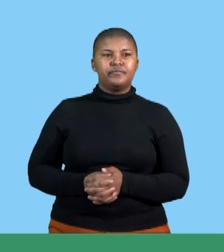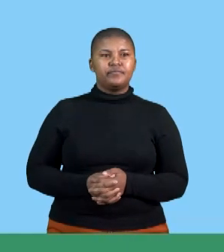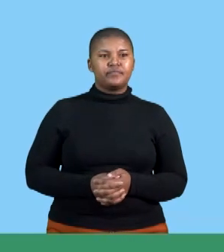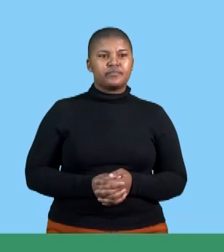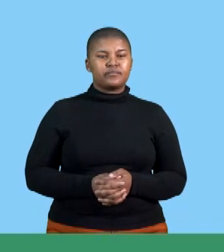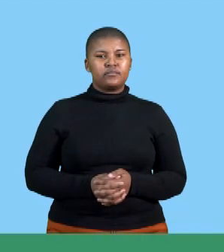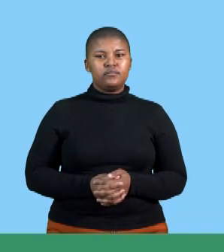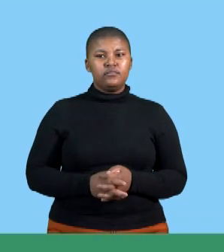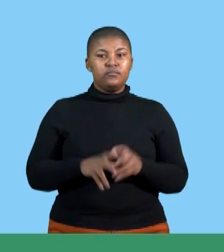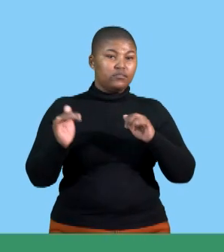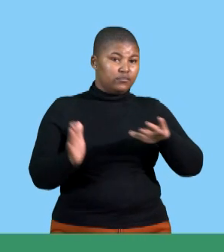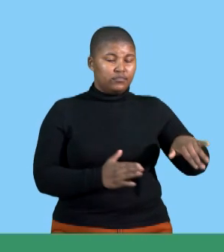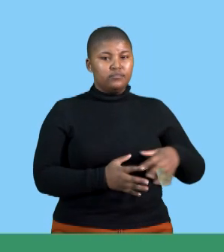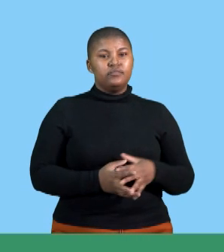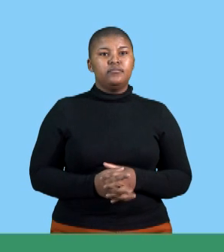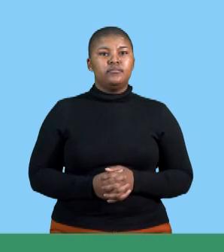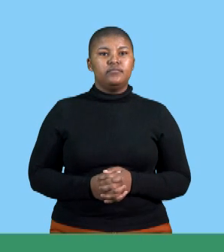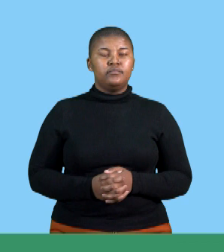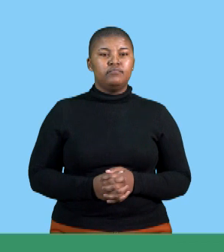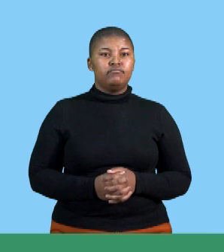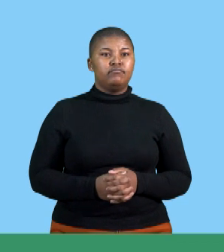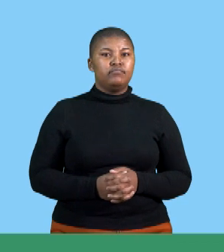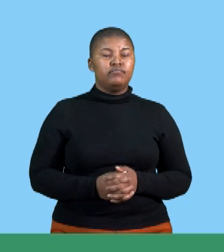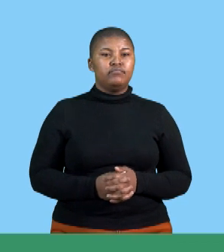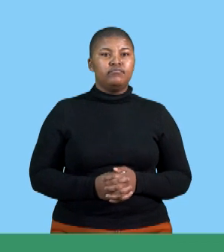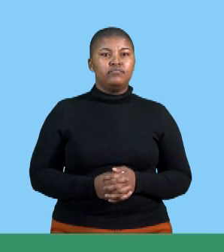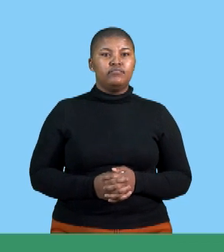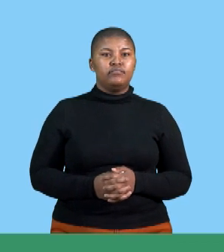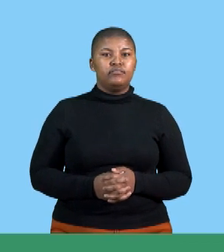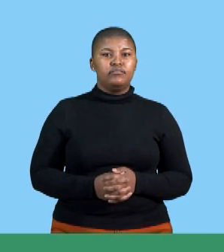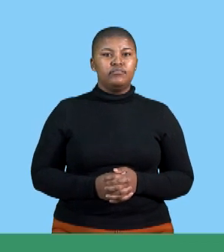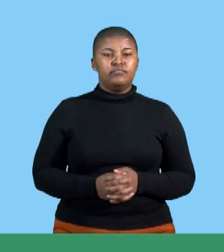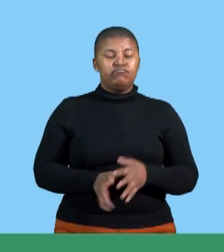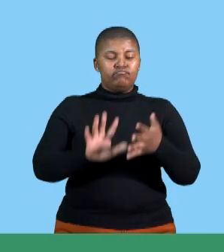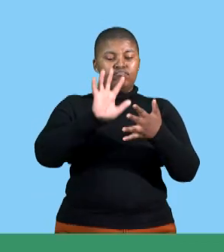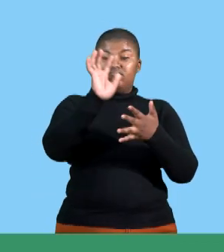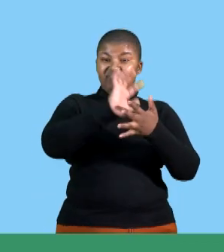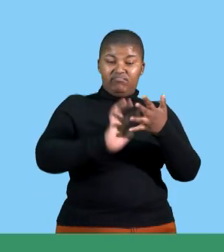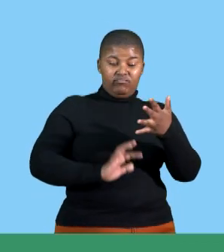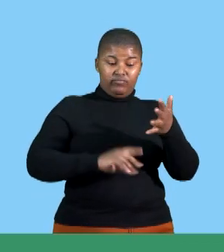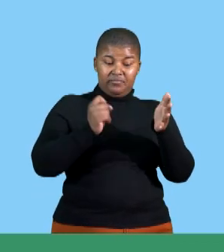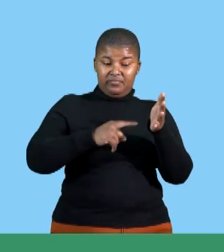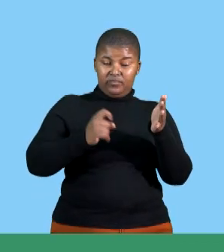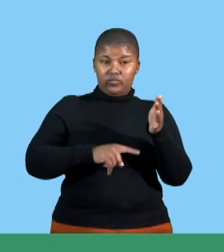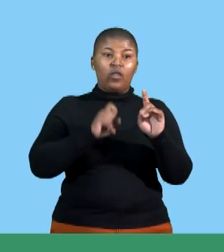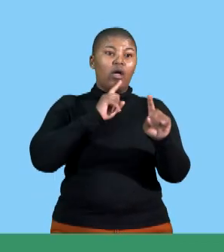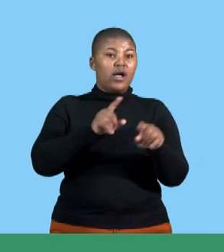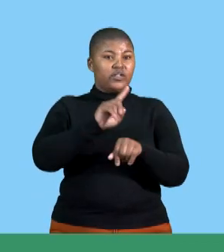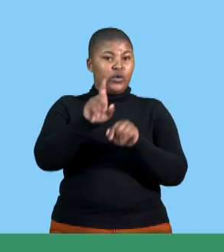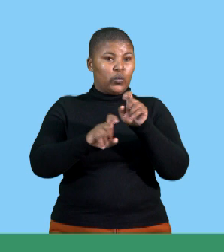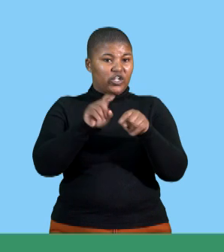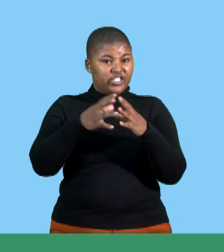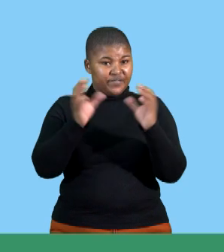the next question is a scenario based question it says read the scenario below and answer the